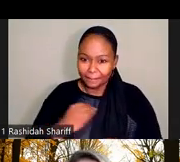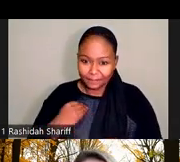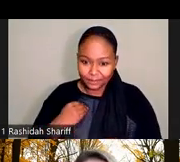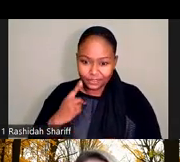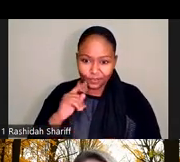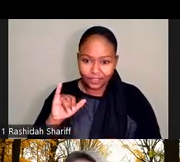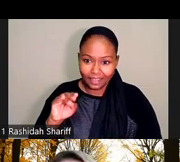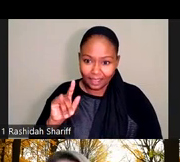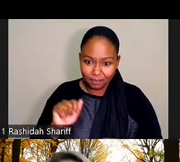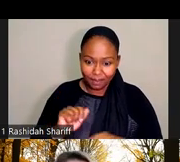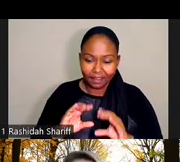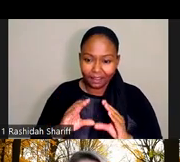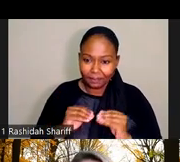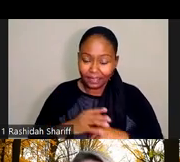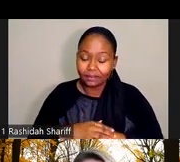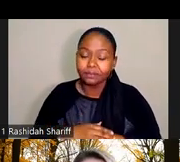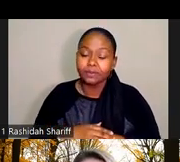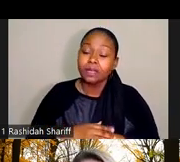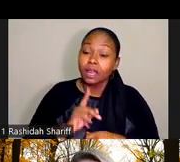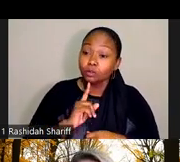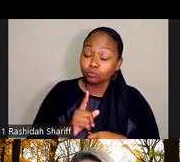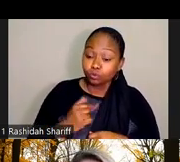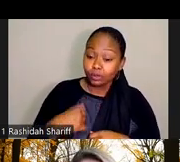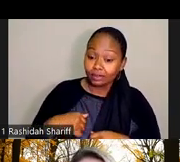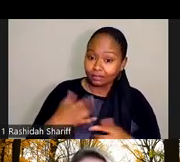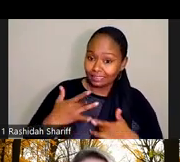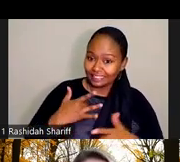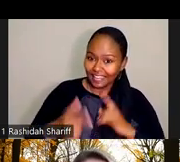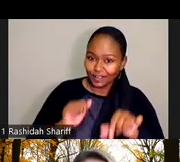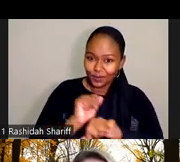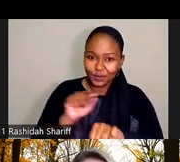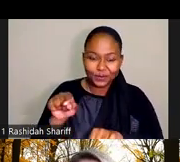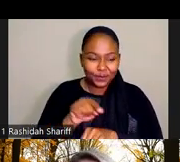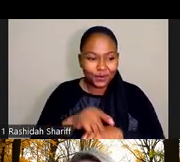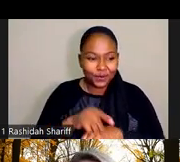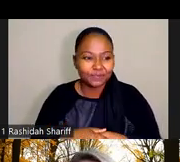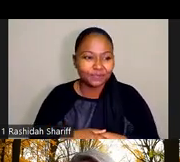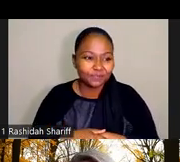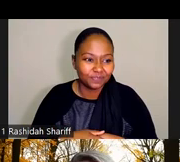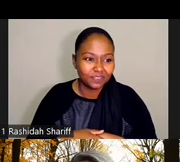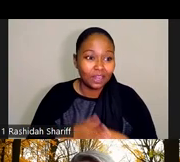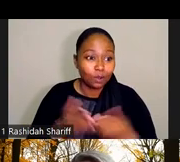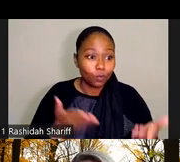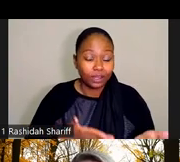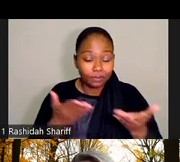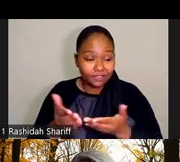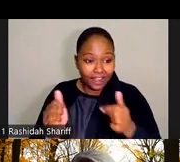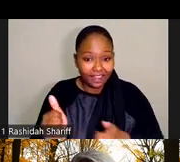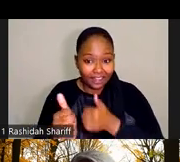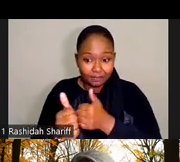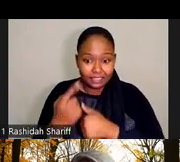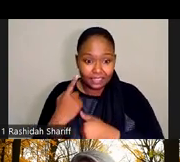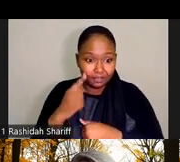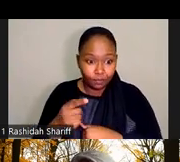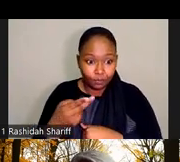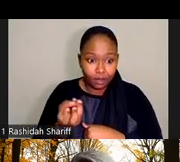to work with you all in this important effort that we're undertaking. So I'm going to provide an update on our home and